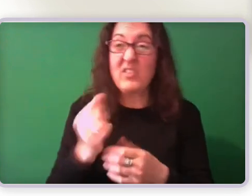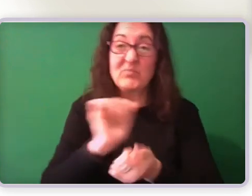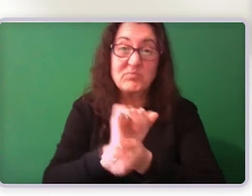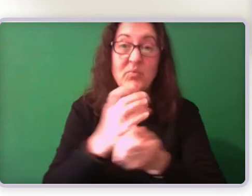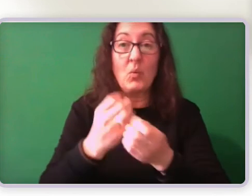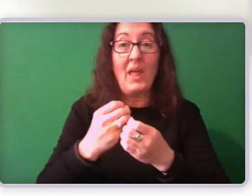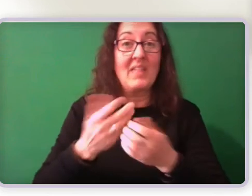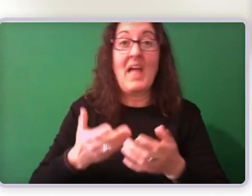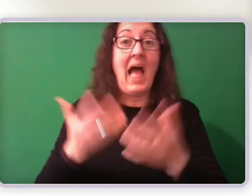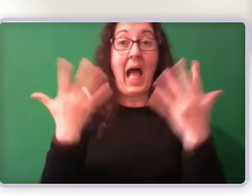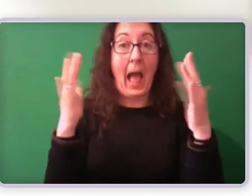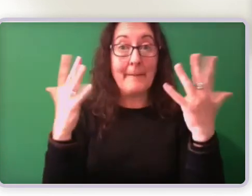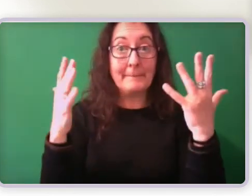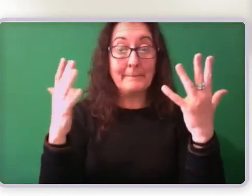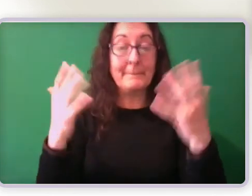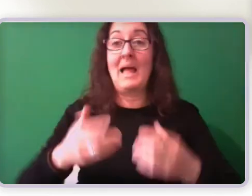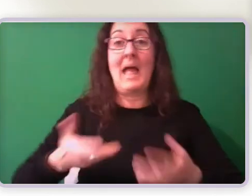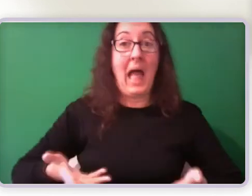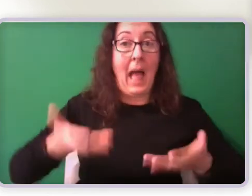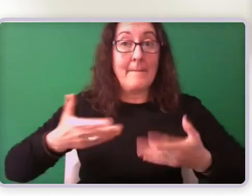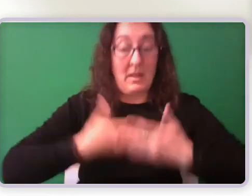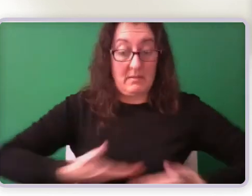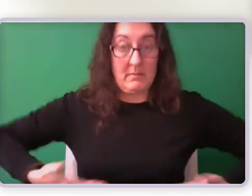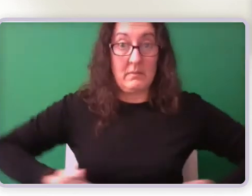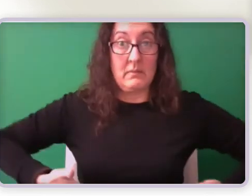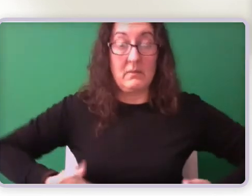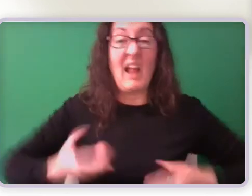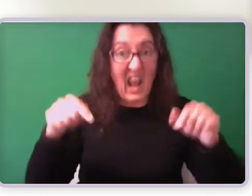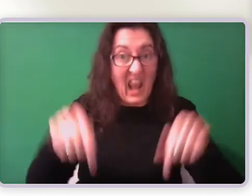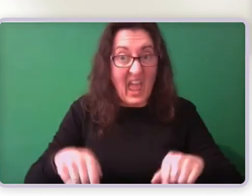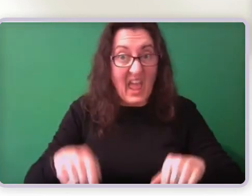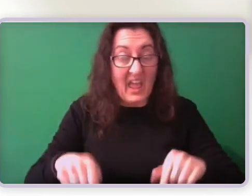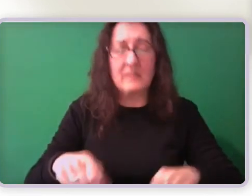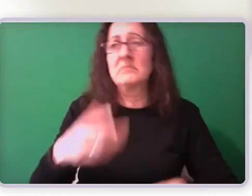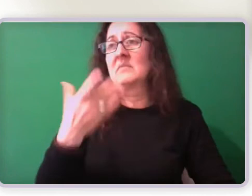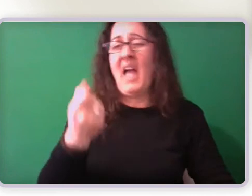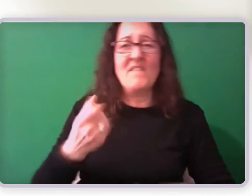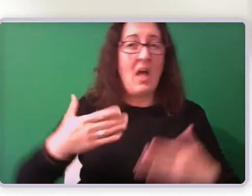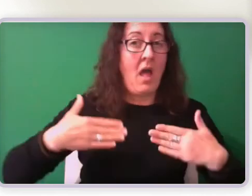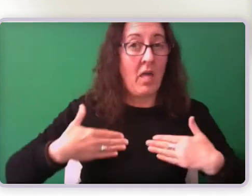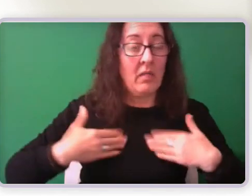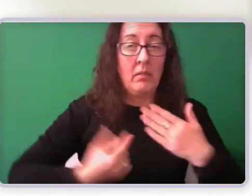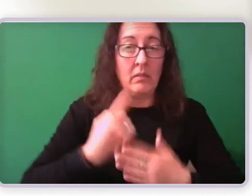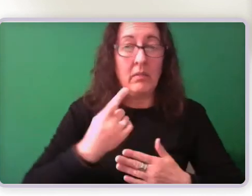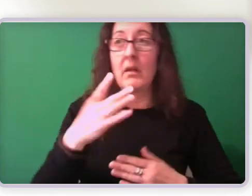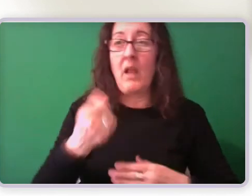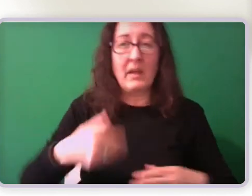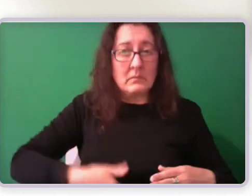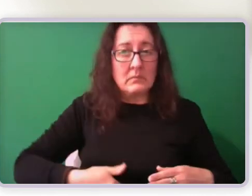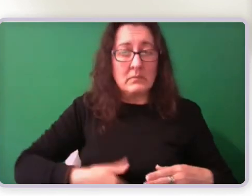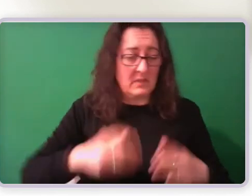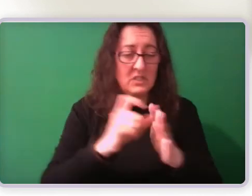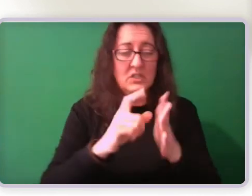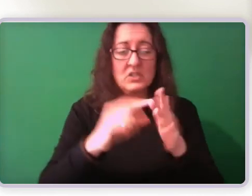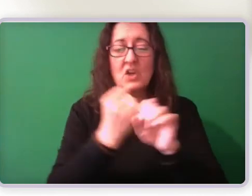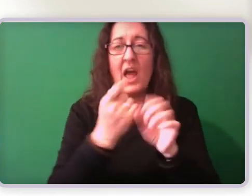limbs? Do you have mental health conditions? Do you have digestive conditions? Those sorts of questions. It then gives a user an